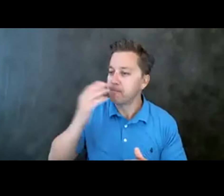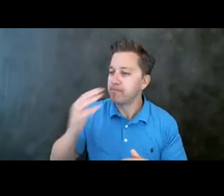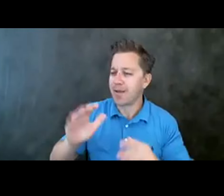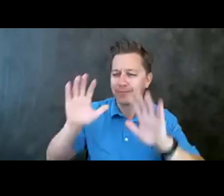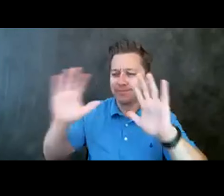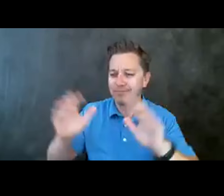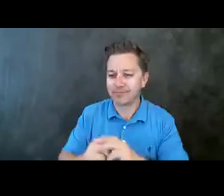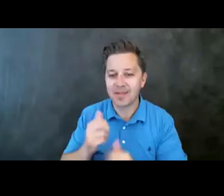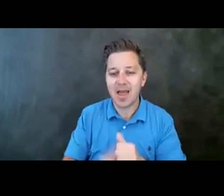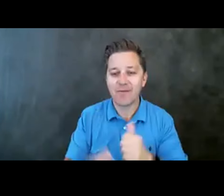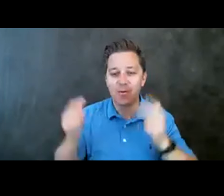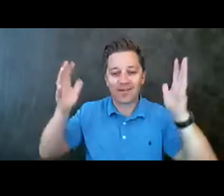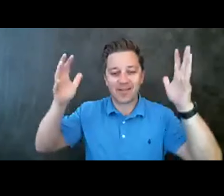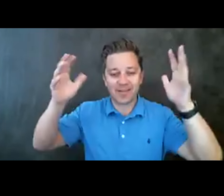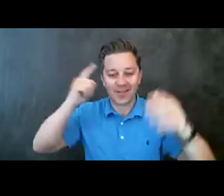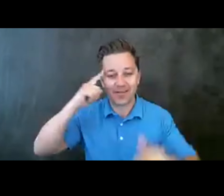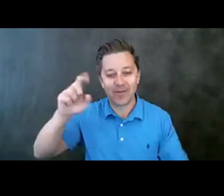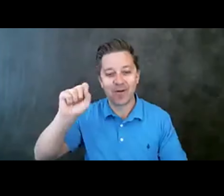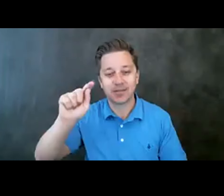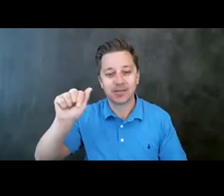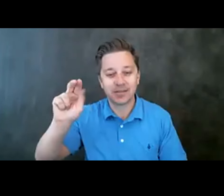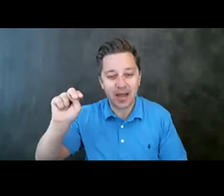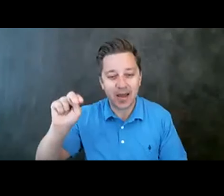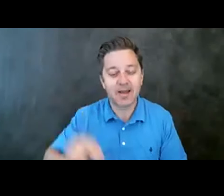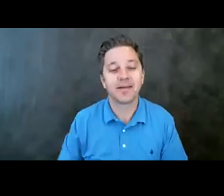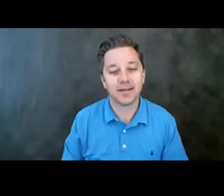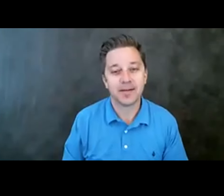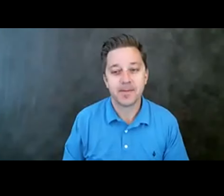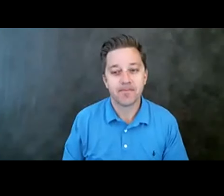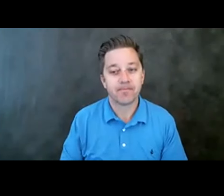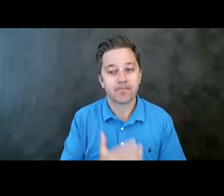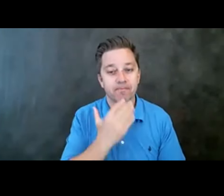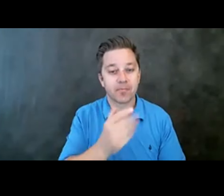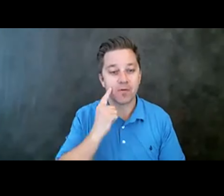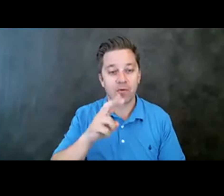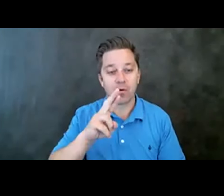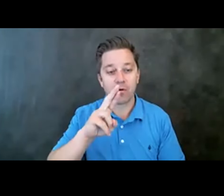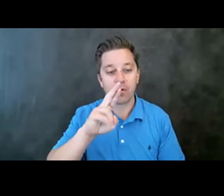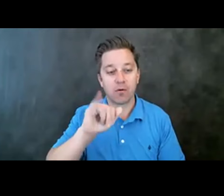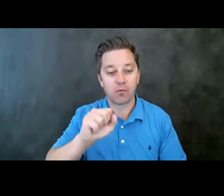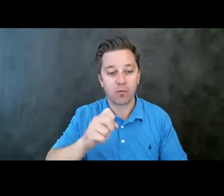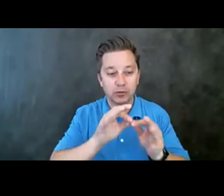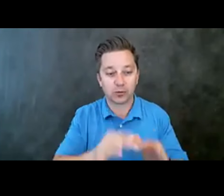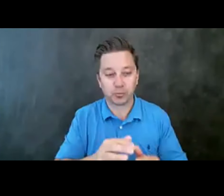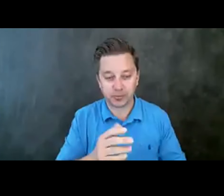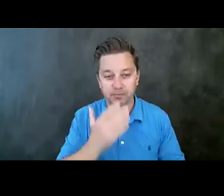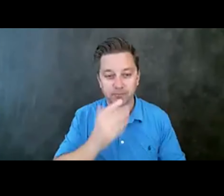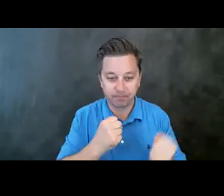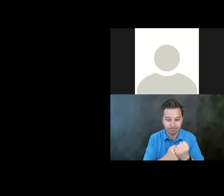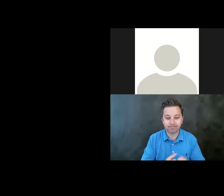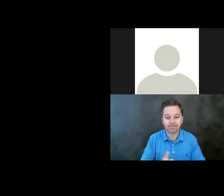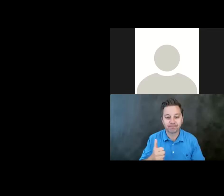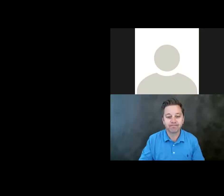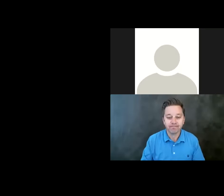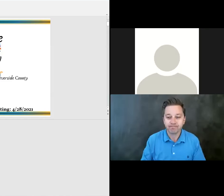everybody give Stan a round of applause? Thank you. And thank you to the, uh, RISE interpreter for your support. Yes.